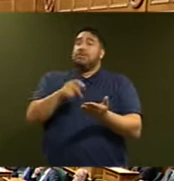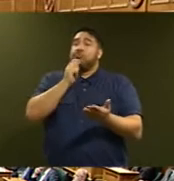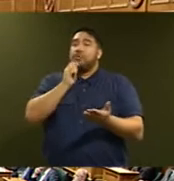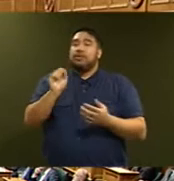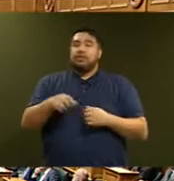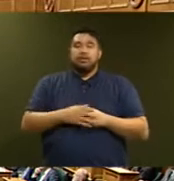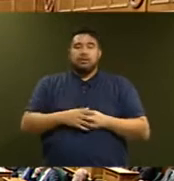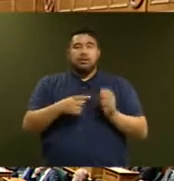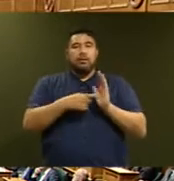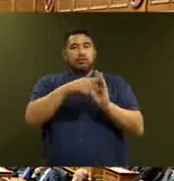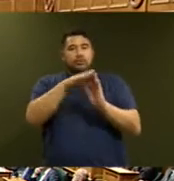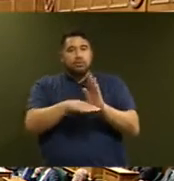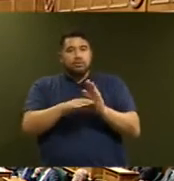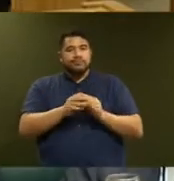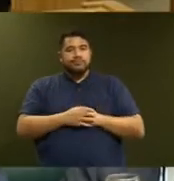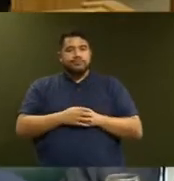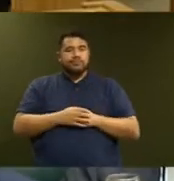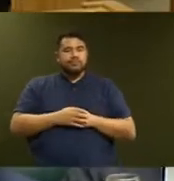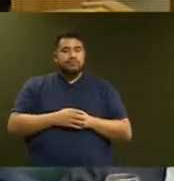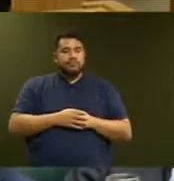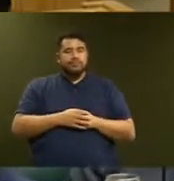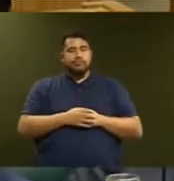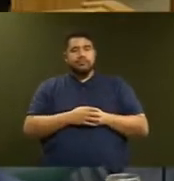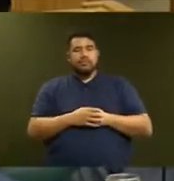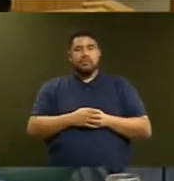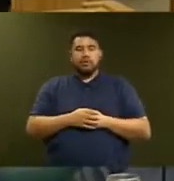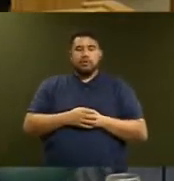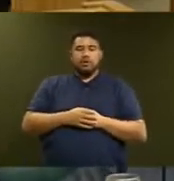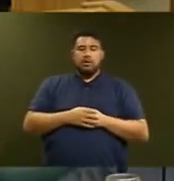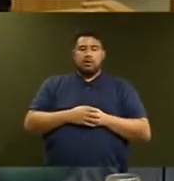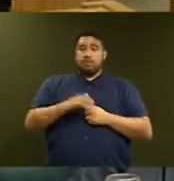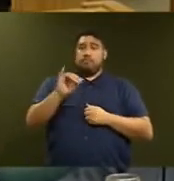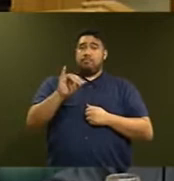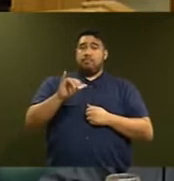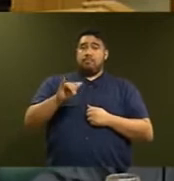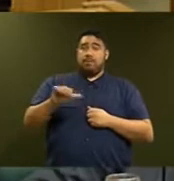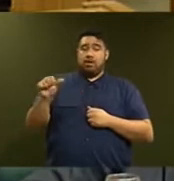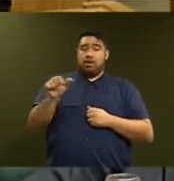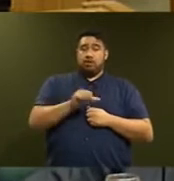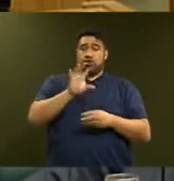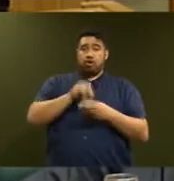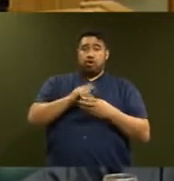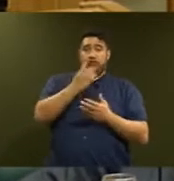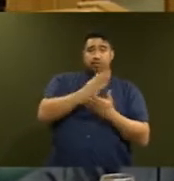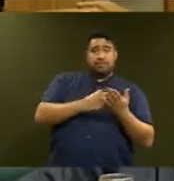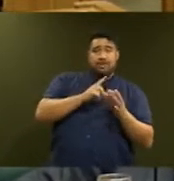Point of order, Mr Speaker. A point of order, Mark Mitchell. Maybe I should have included the first part of the question. No, no,